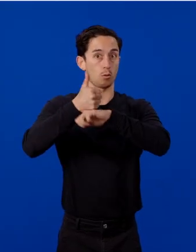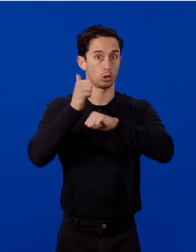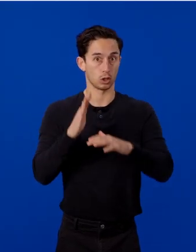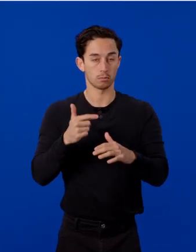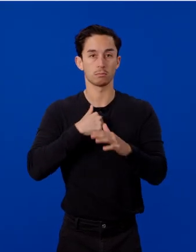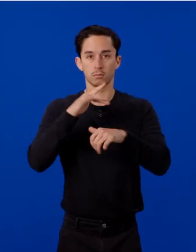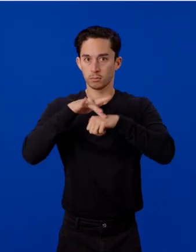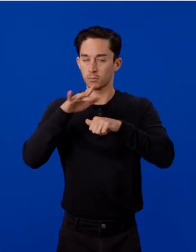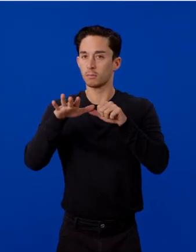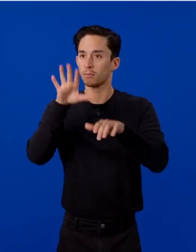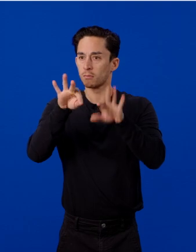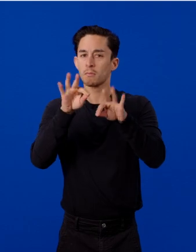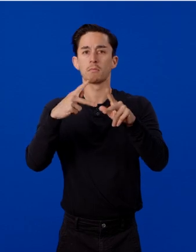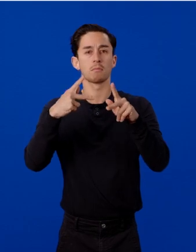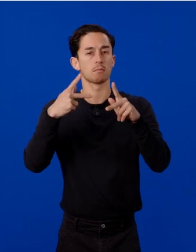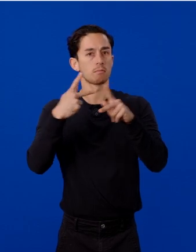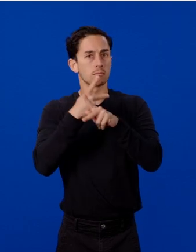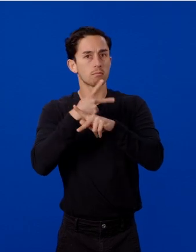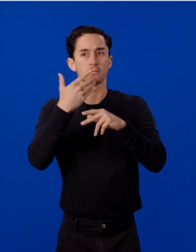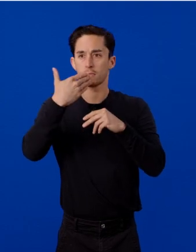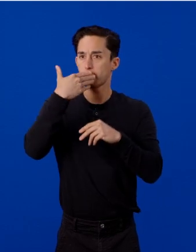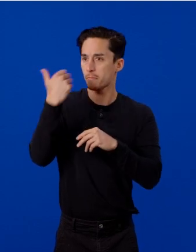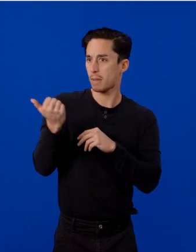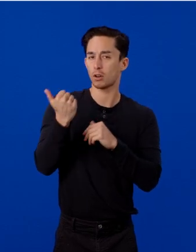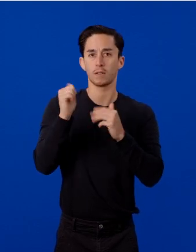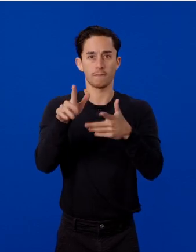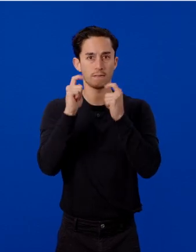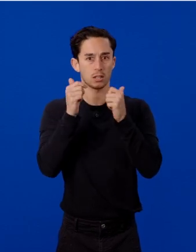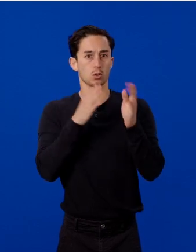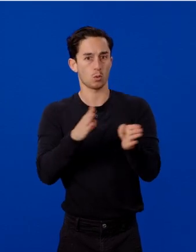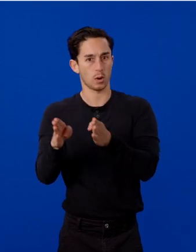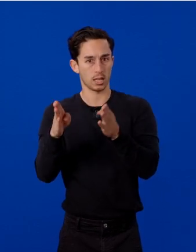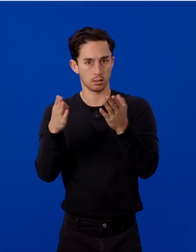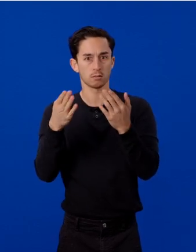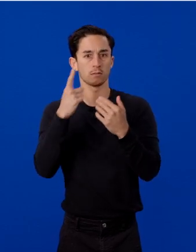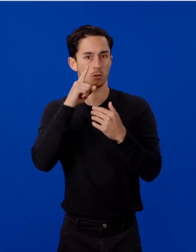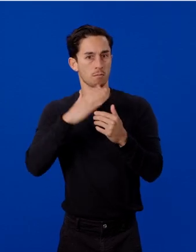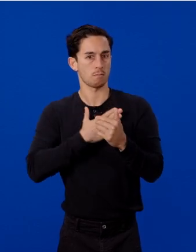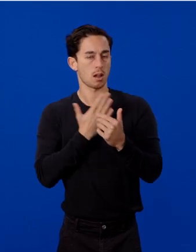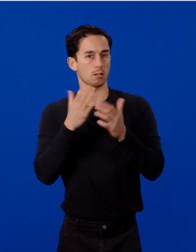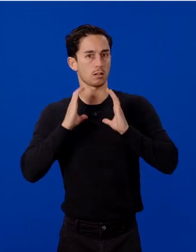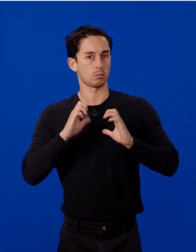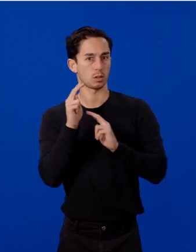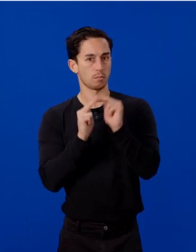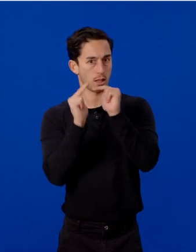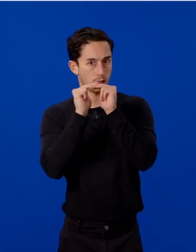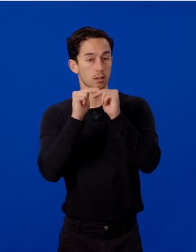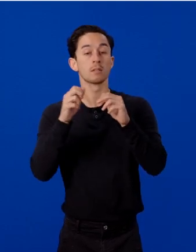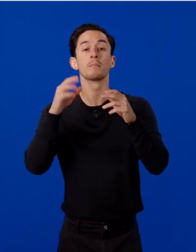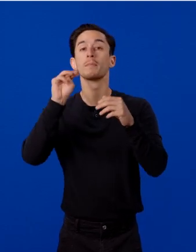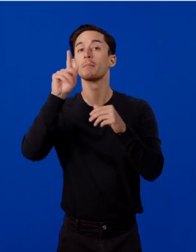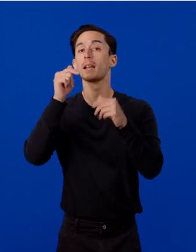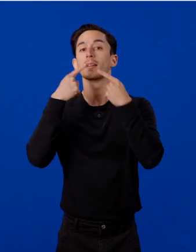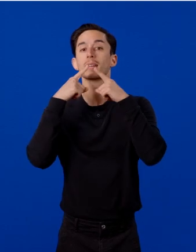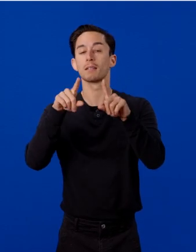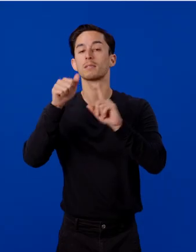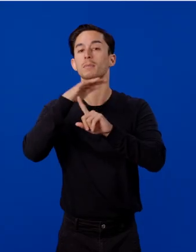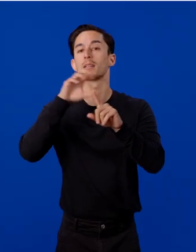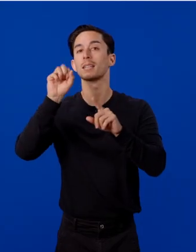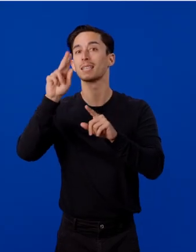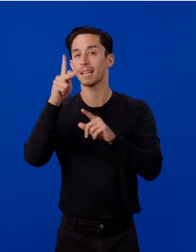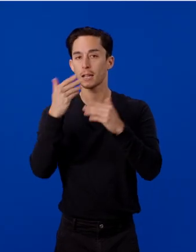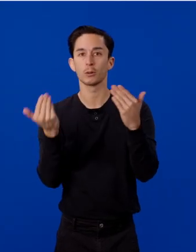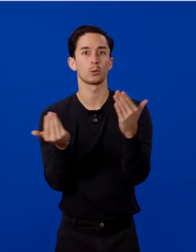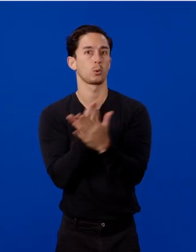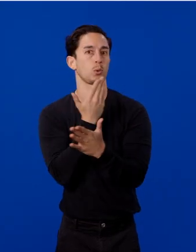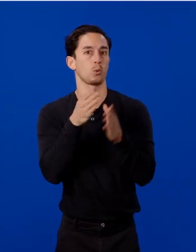and faster ways to build for my customers. When Meta announced the Spatial SDK, I had the opportunity to try a new and much more modern way